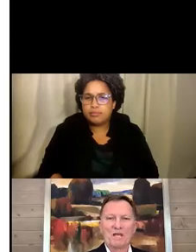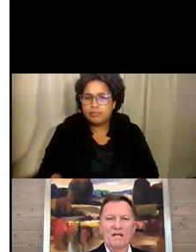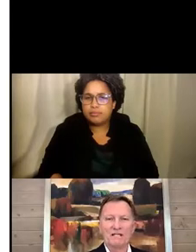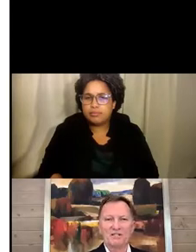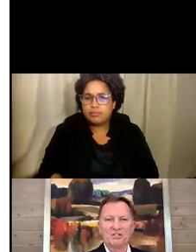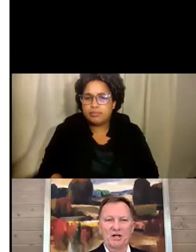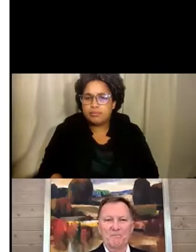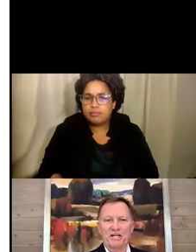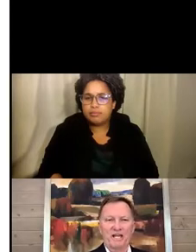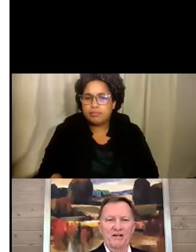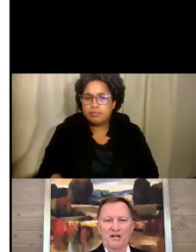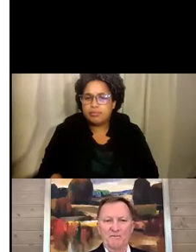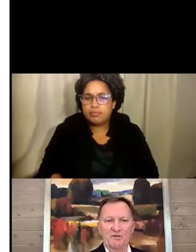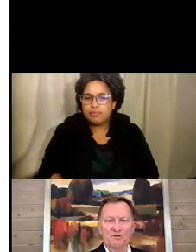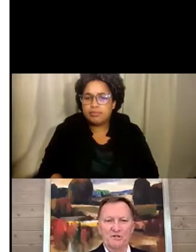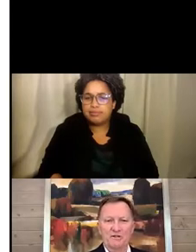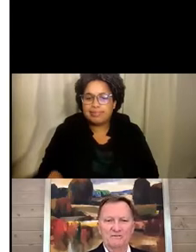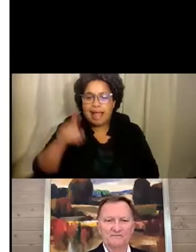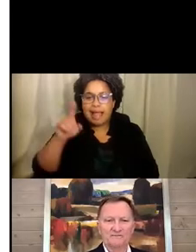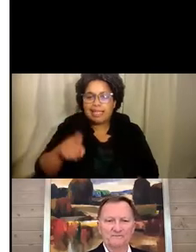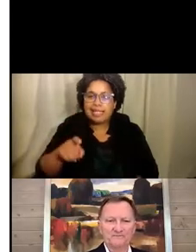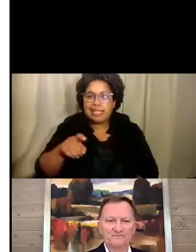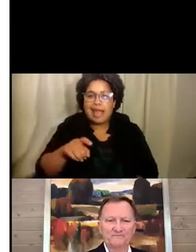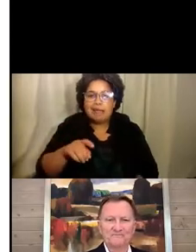I need the Jeopardy! countdown music.